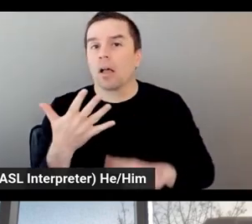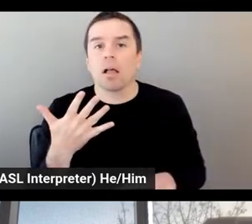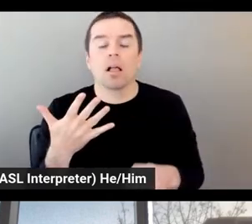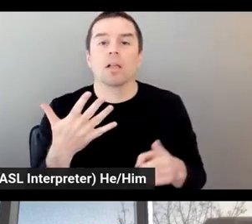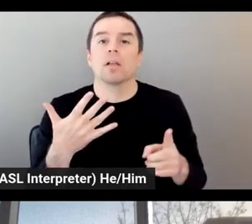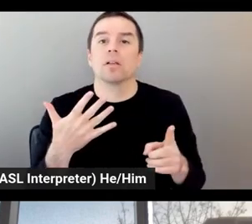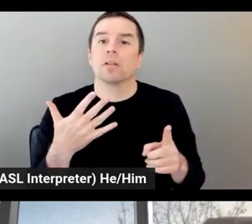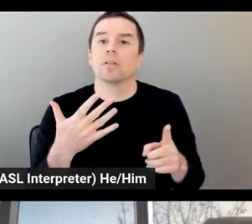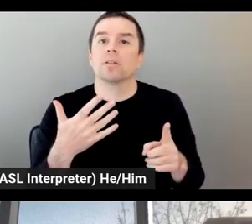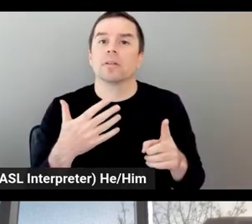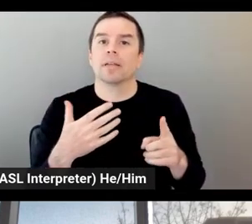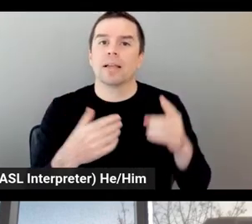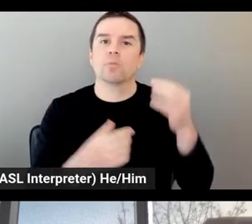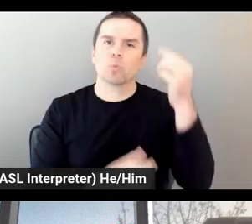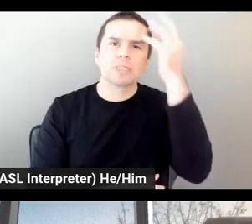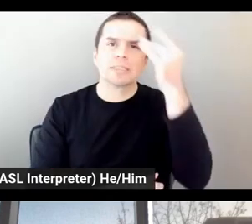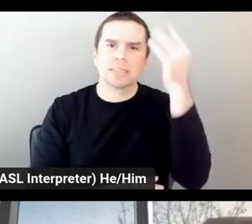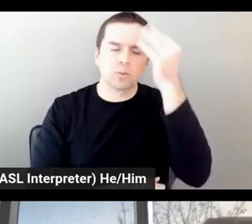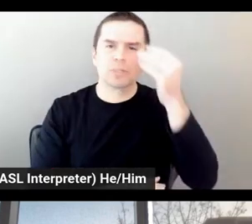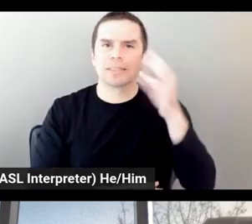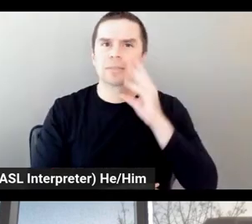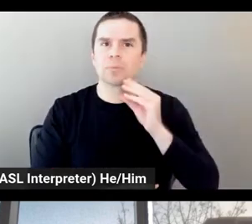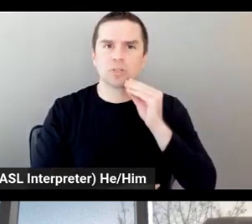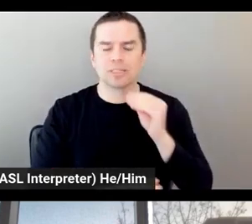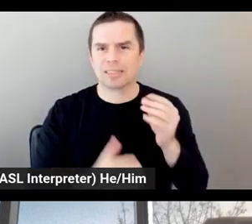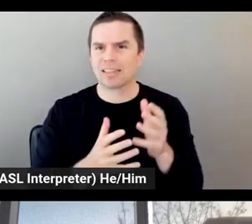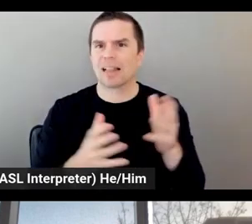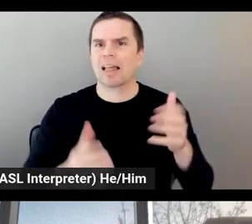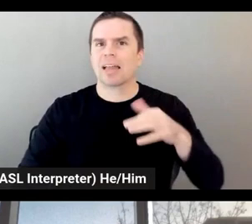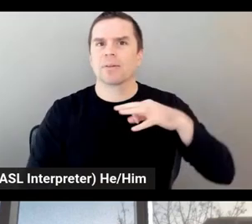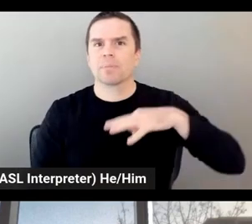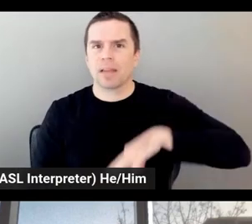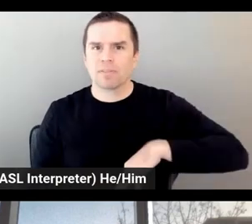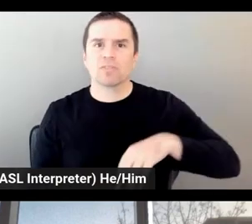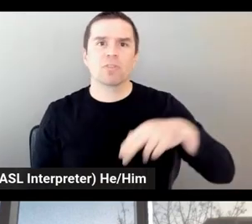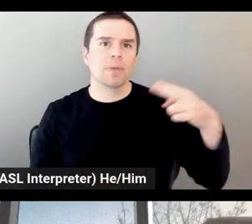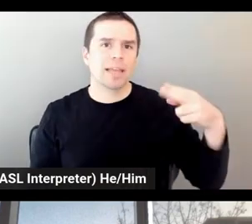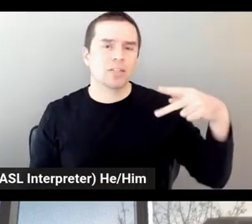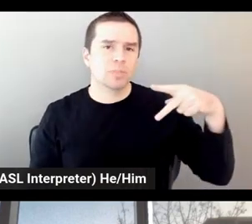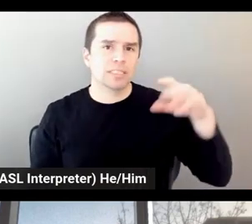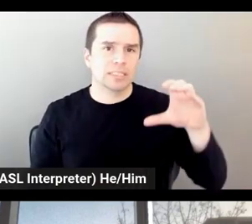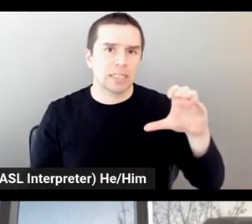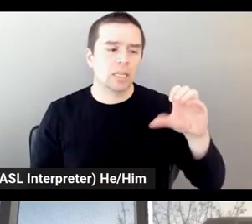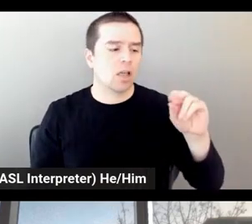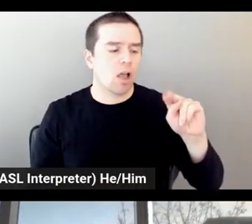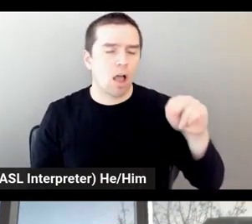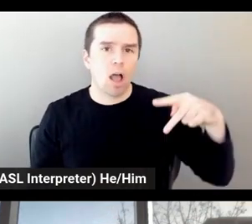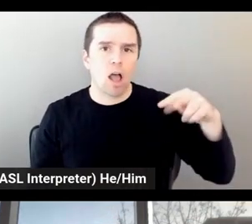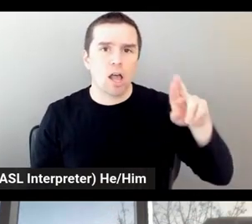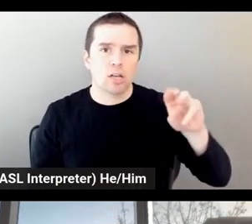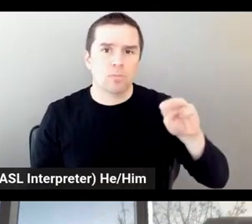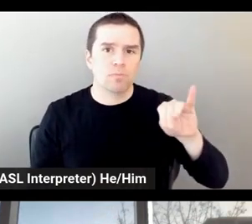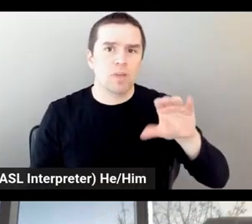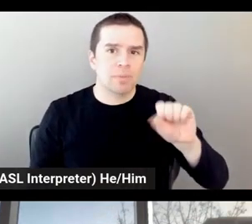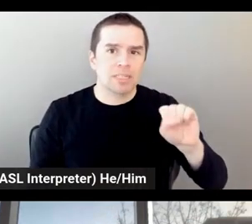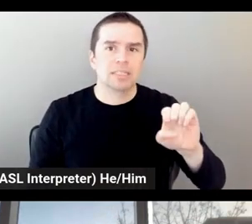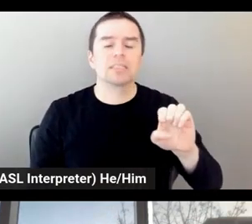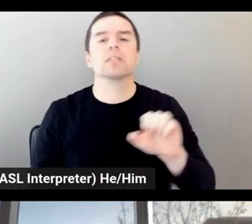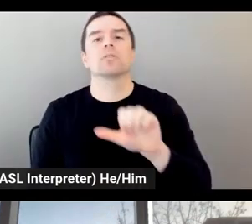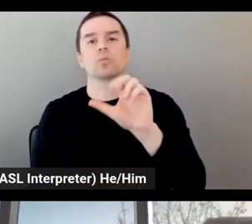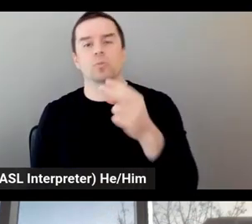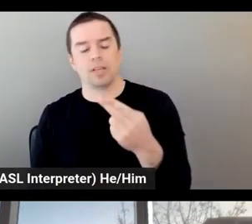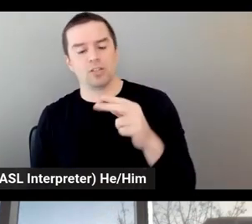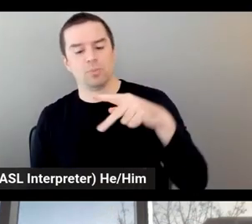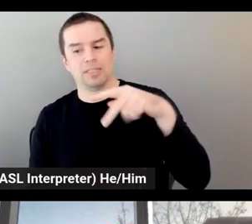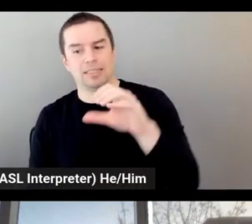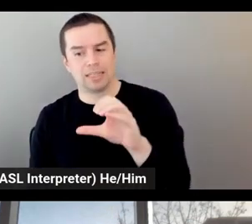benefits going from HPC on-premise to HPC on the cloud. We went from 12 hours to two hours